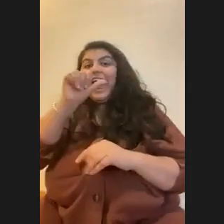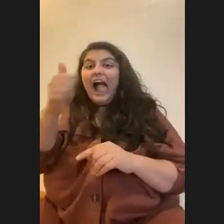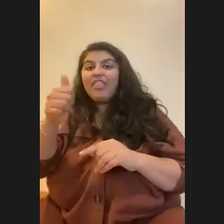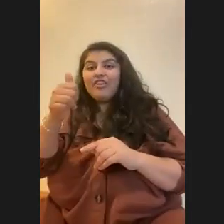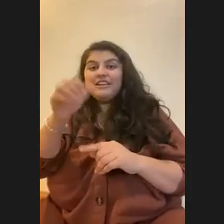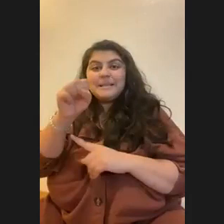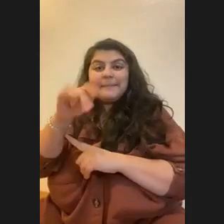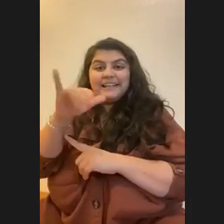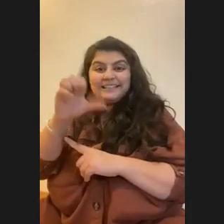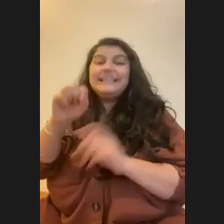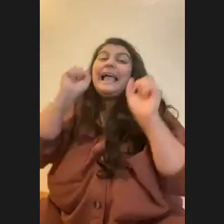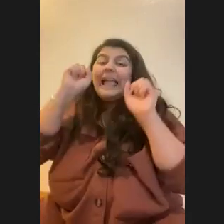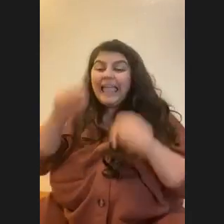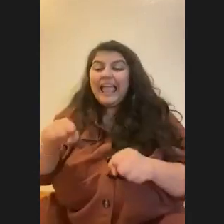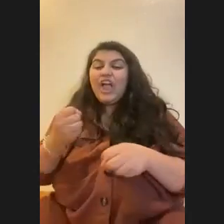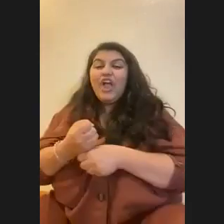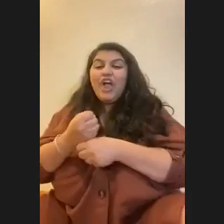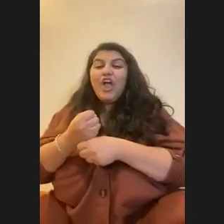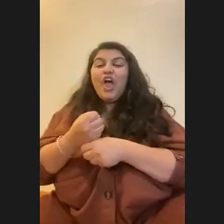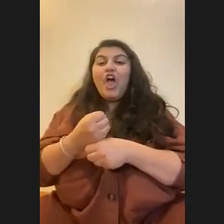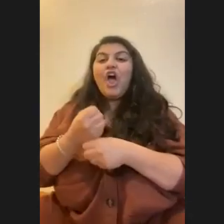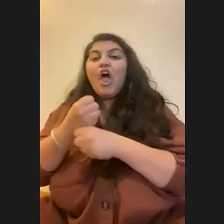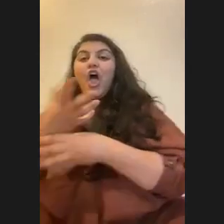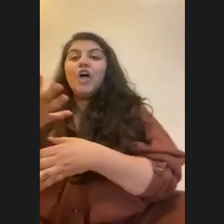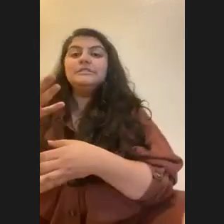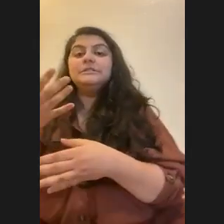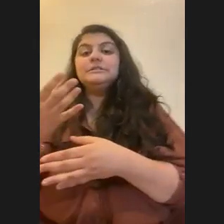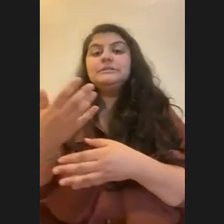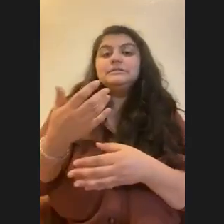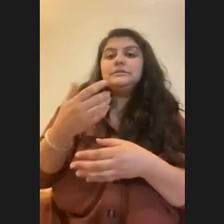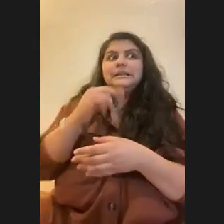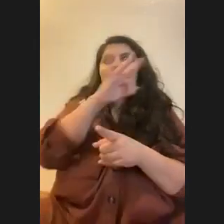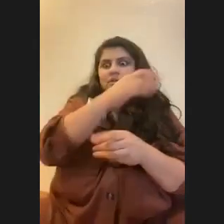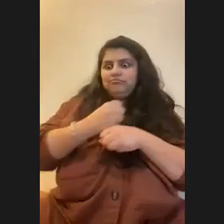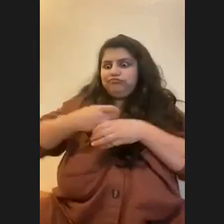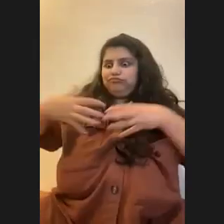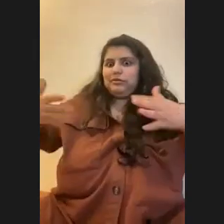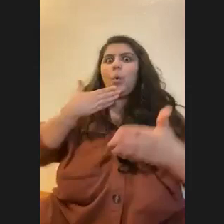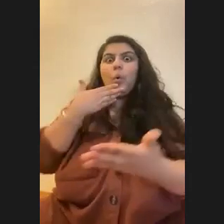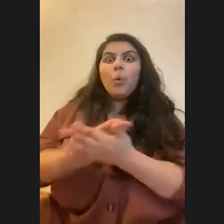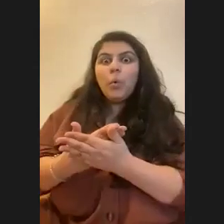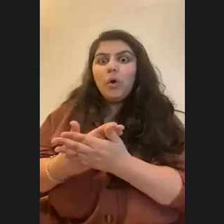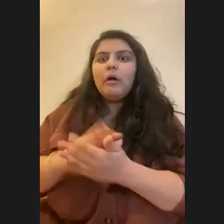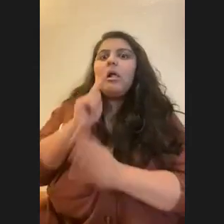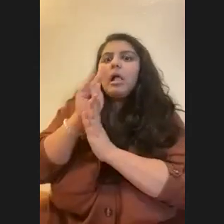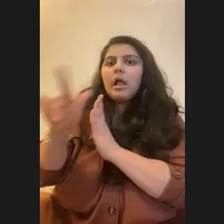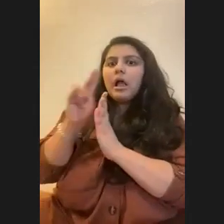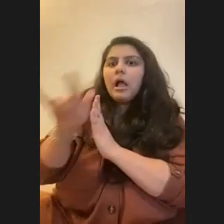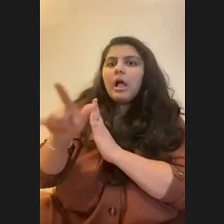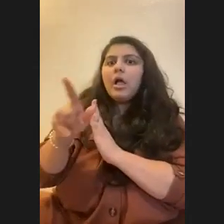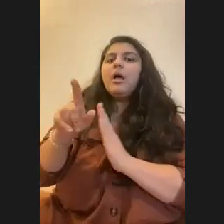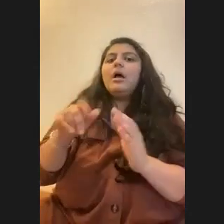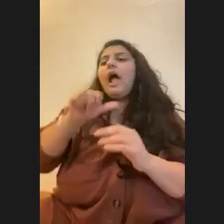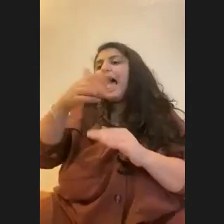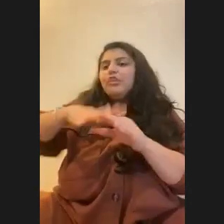run that big, if of, what if that species does too well and kills off the other, like other things in that